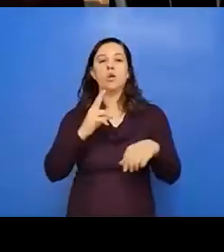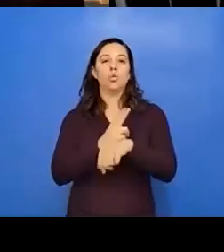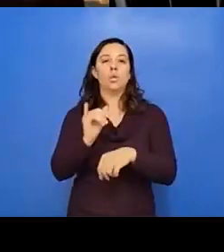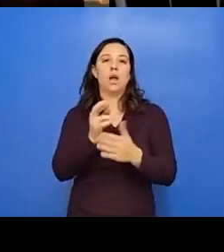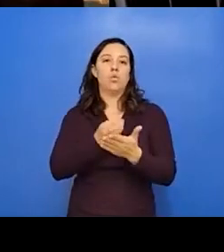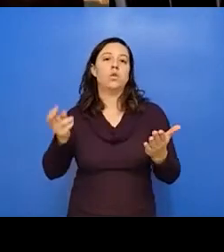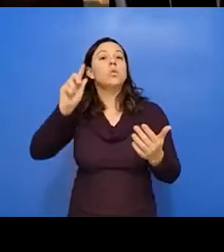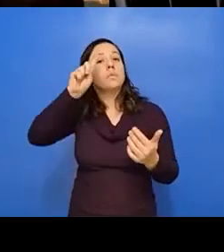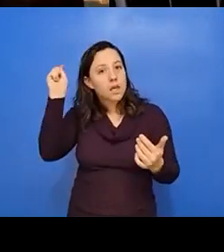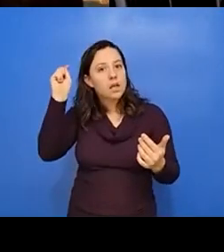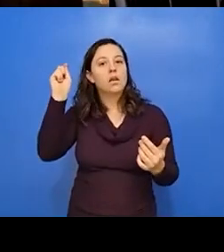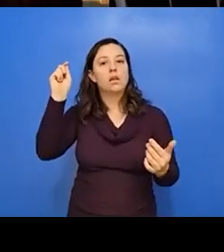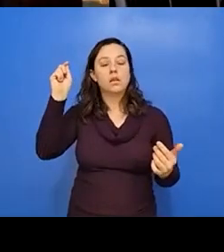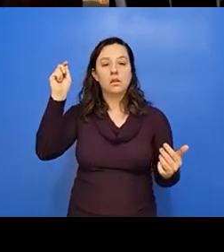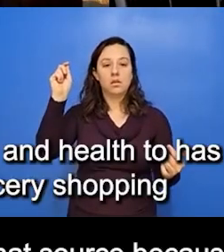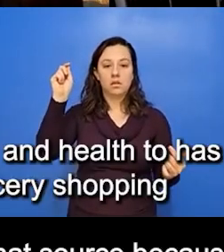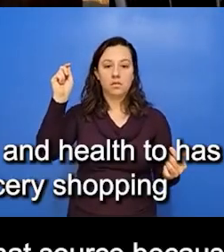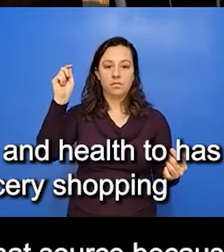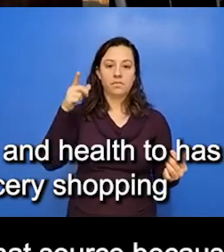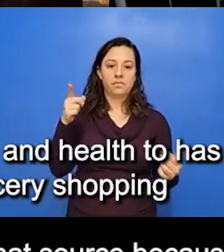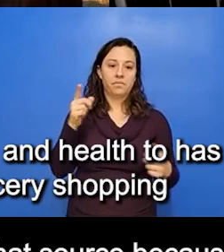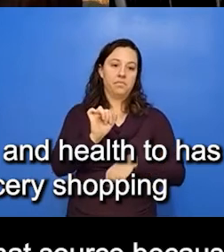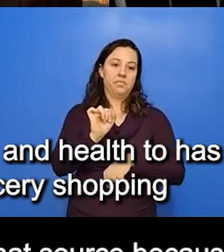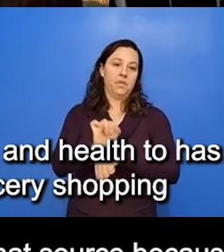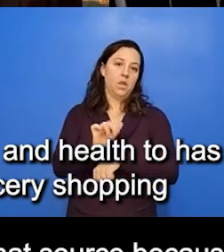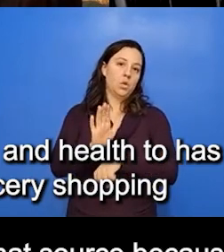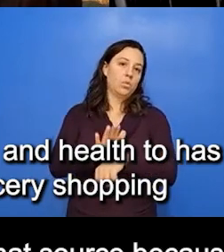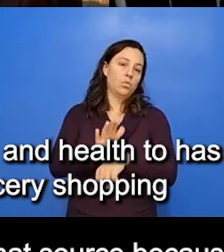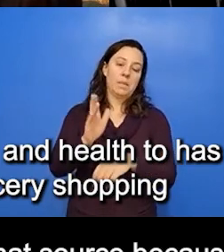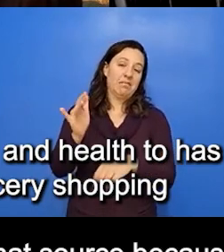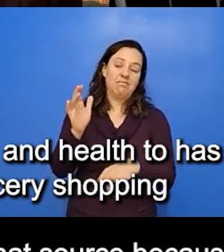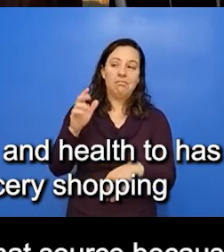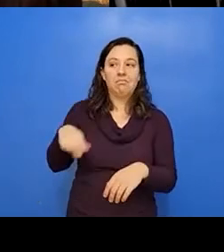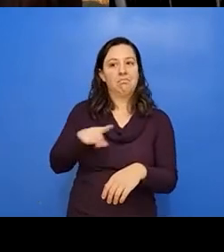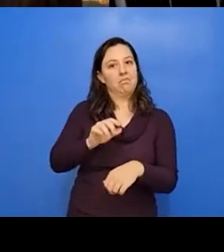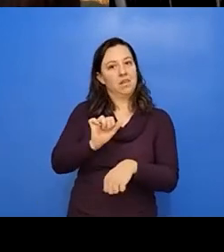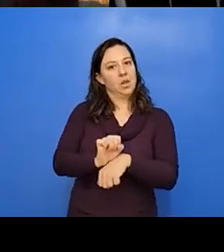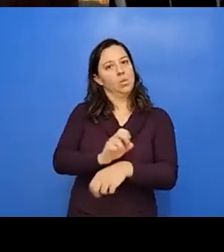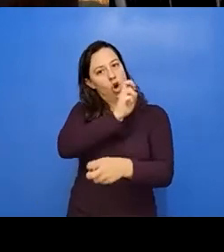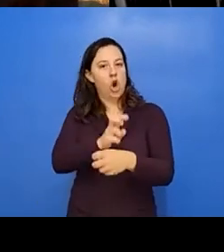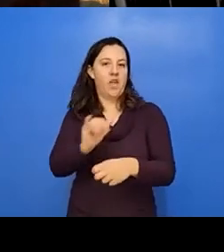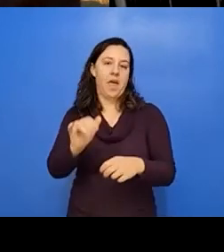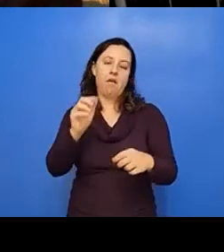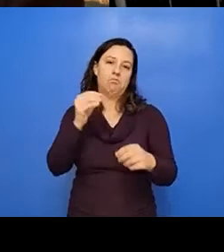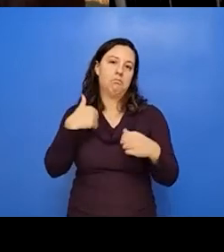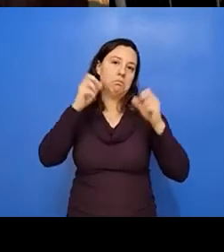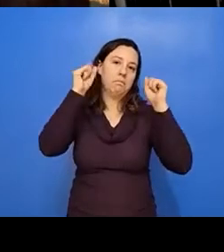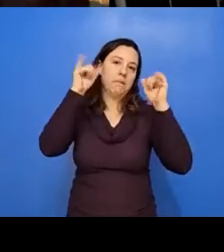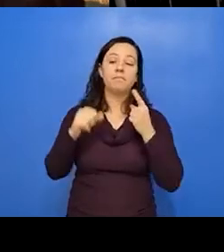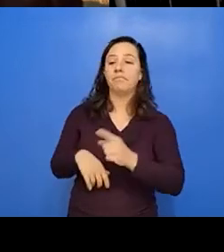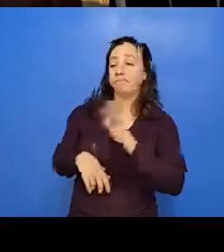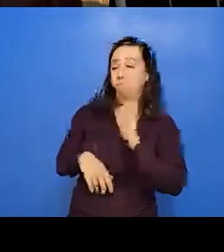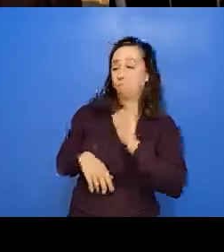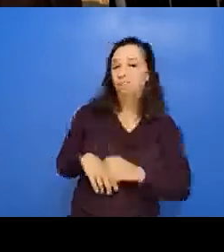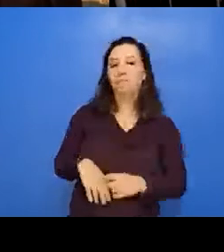because, um, the kids worked really hard on it and it's amazing. Great. I just put that, uh, in